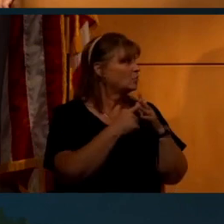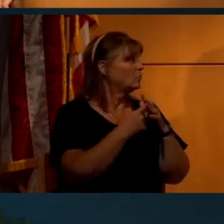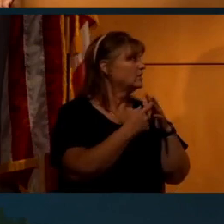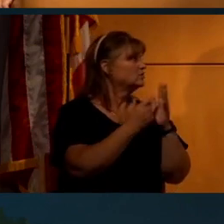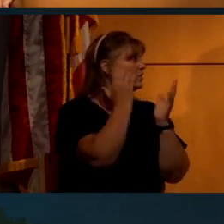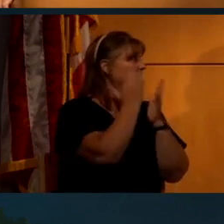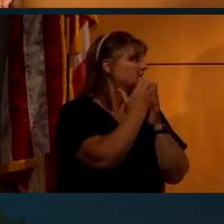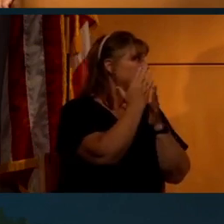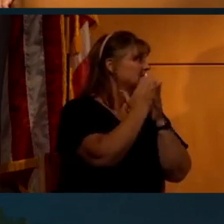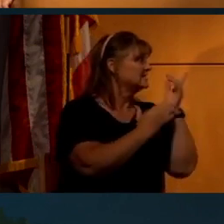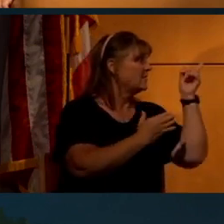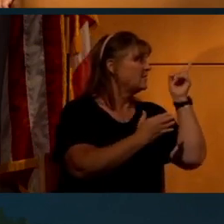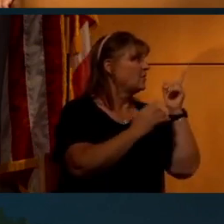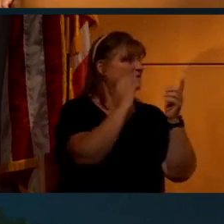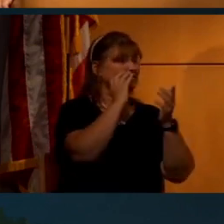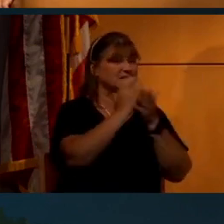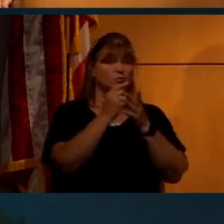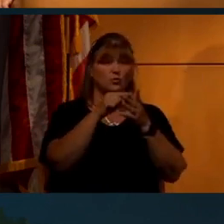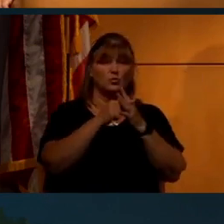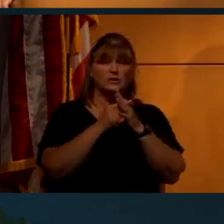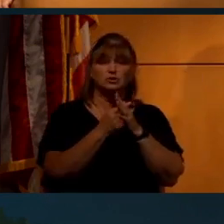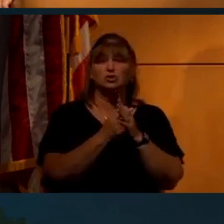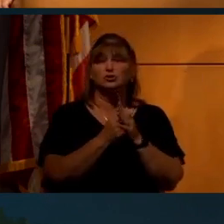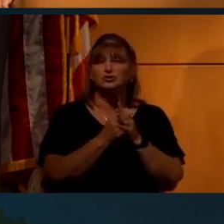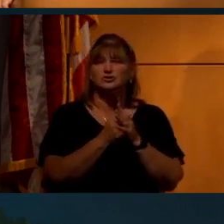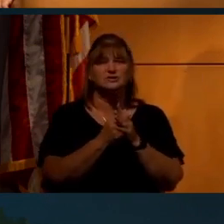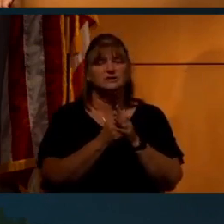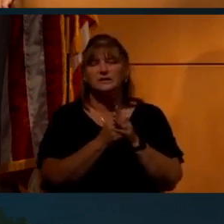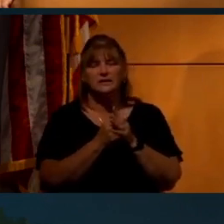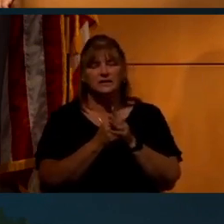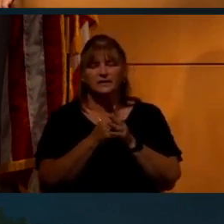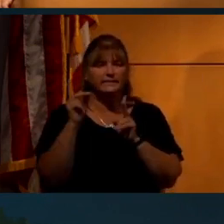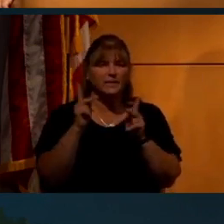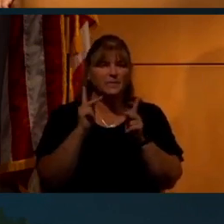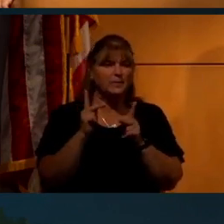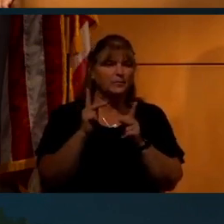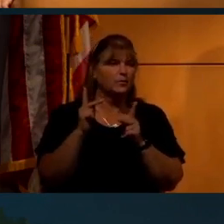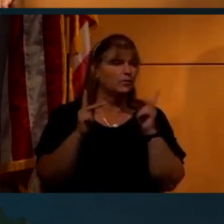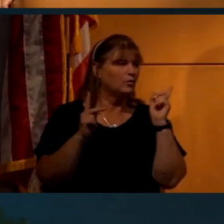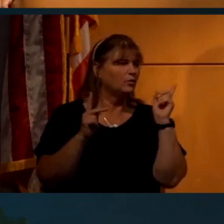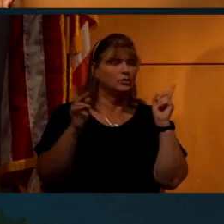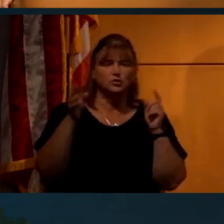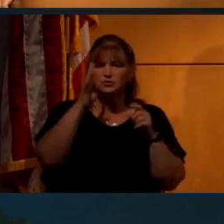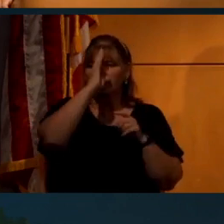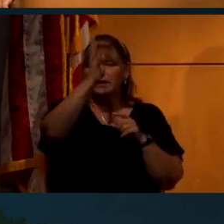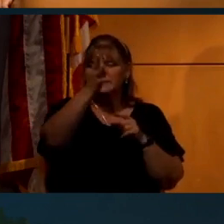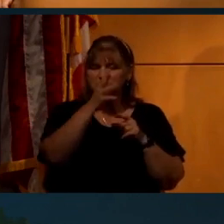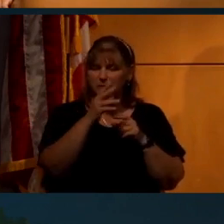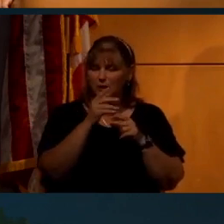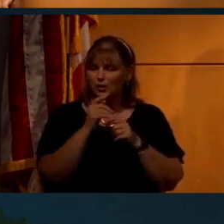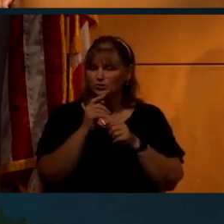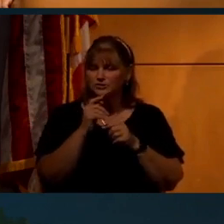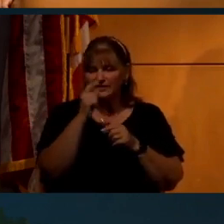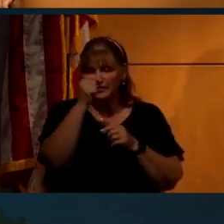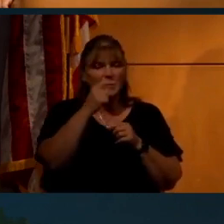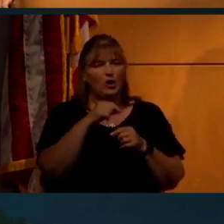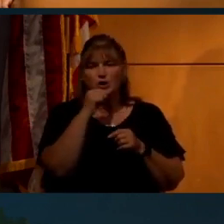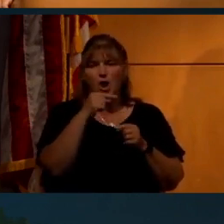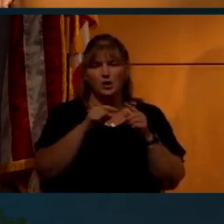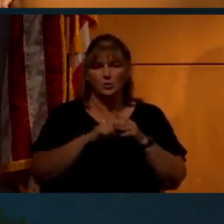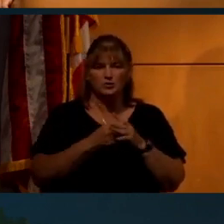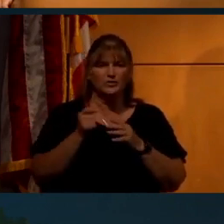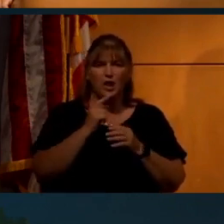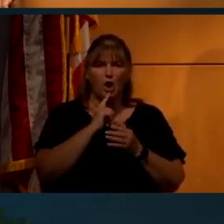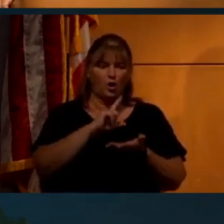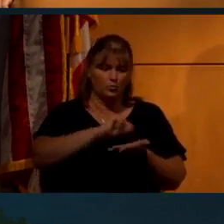image. Most of the images that you see, the people use in these conspiracy theories are not original. They're